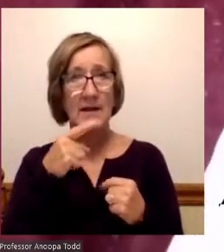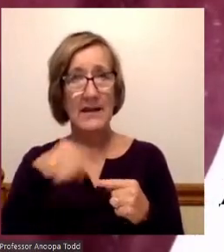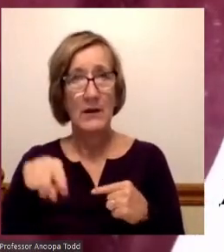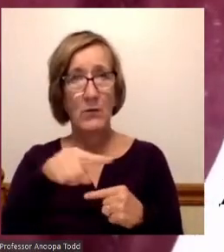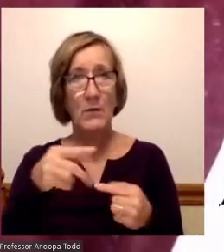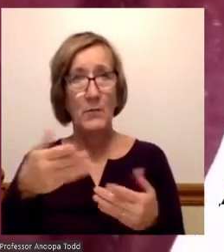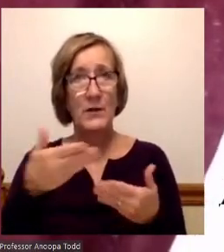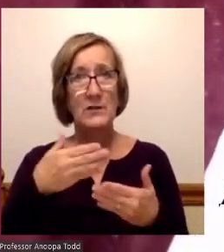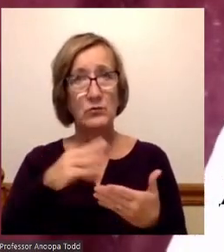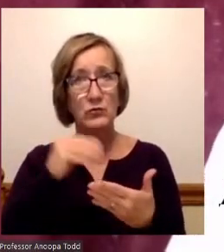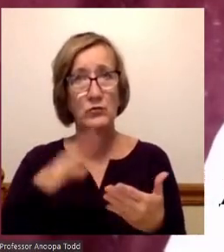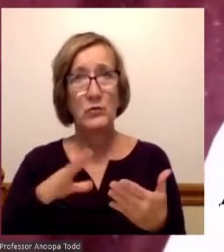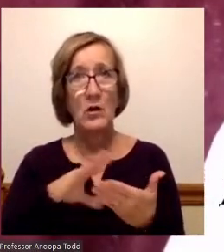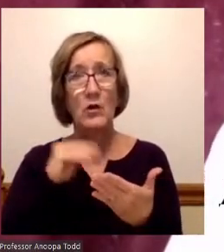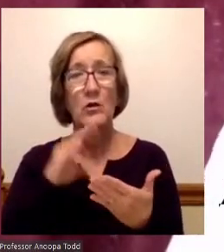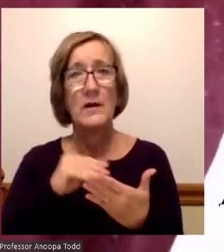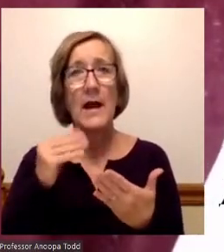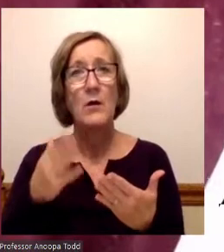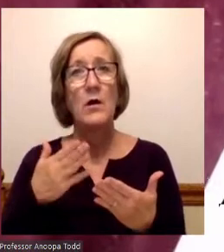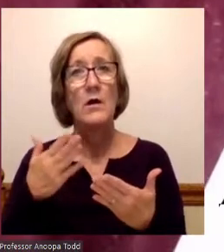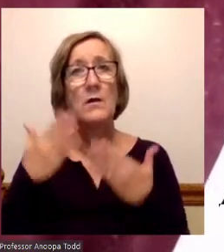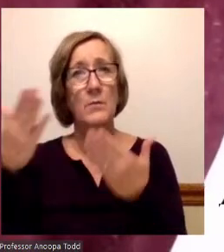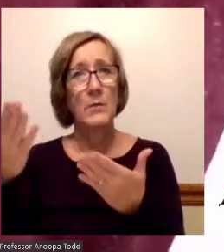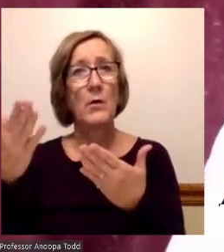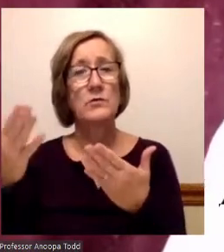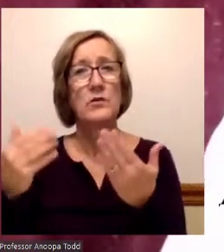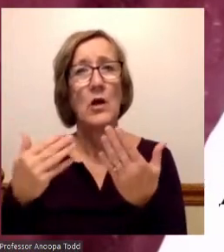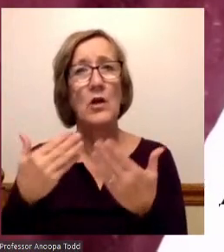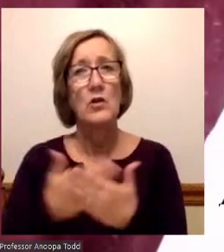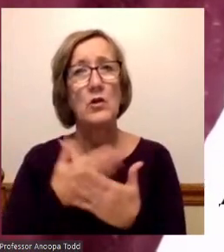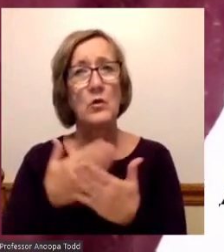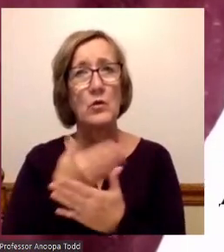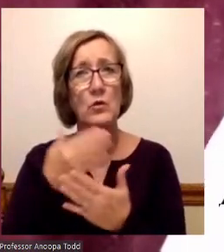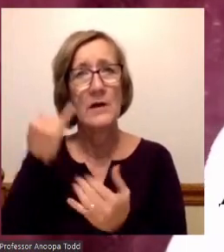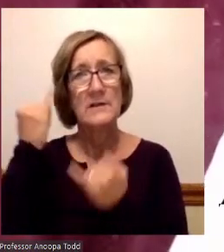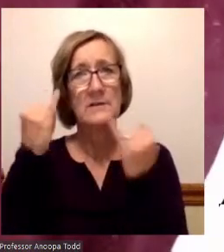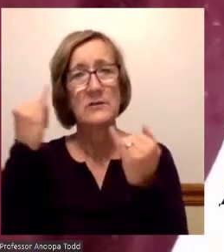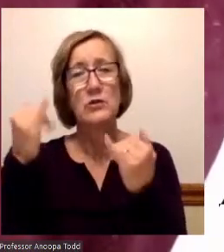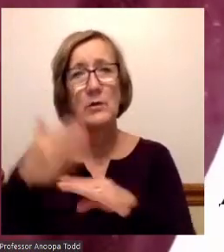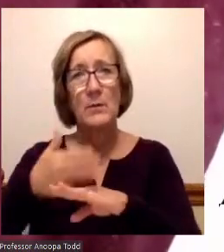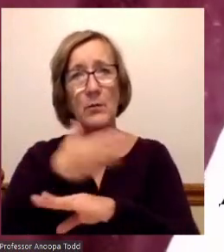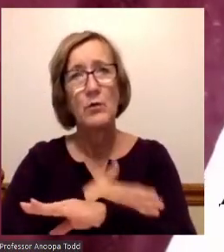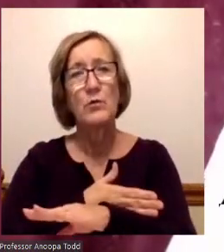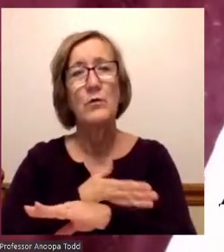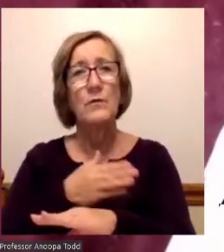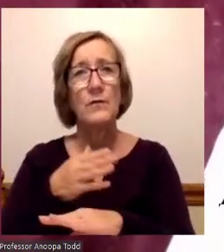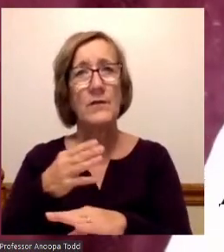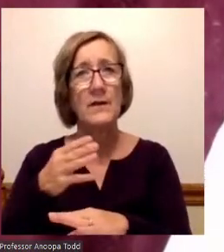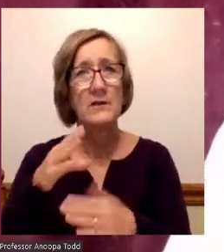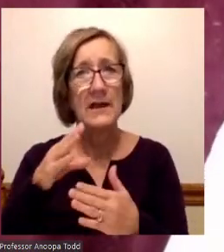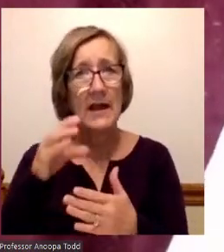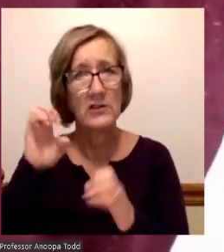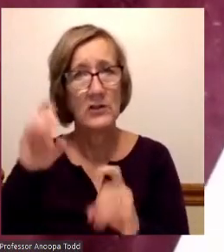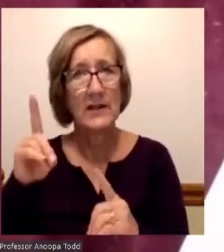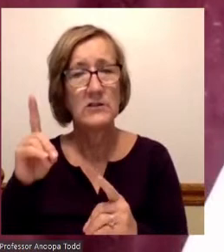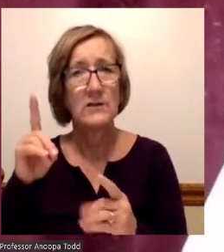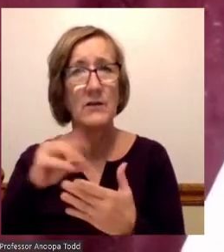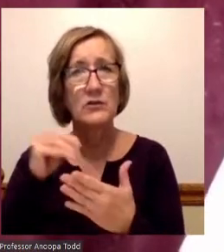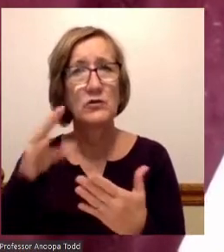learning. I will encourage the proposal of new initiatives to improve the education of our students. I will listen to and reflect